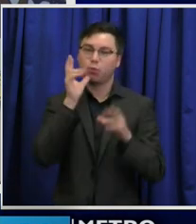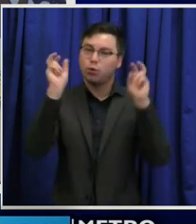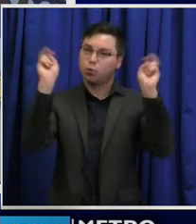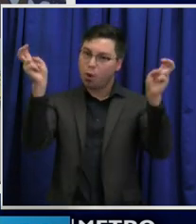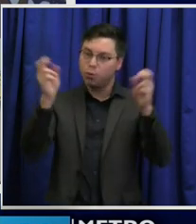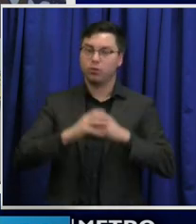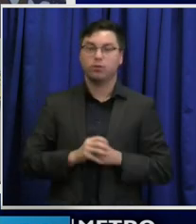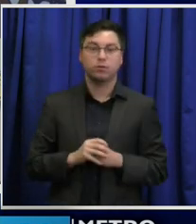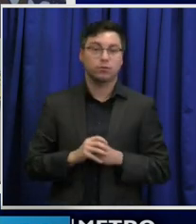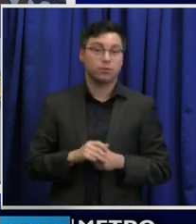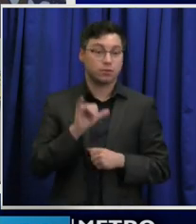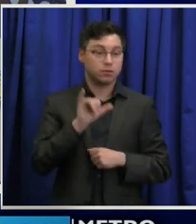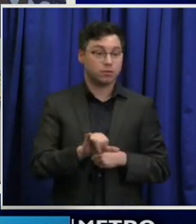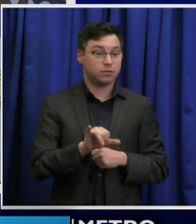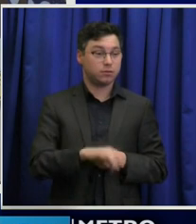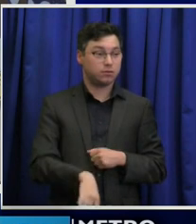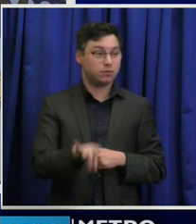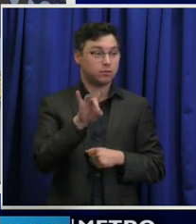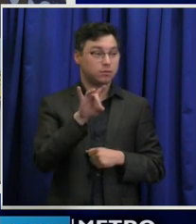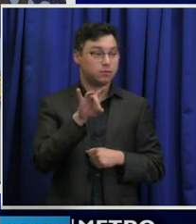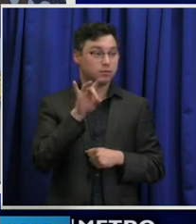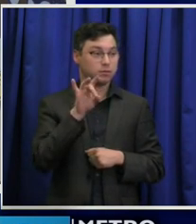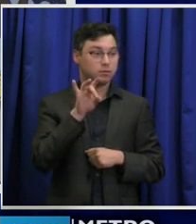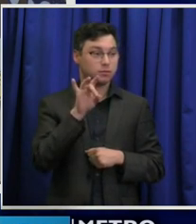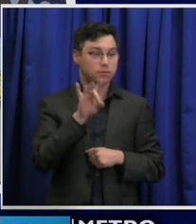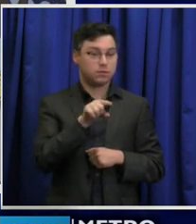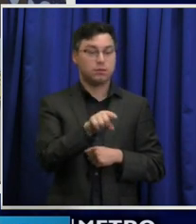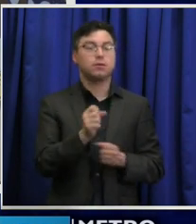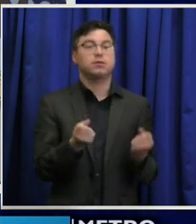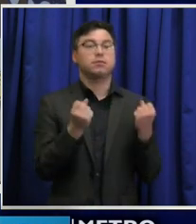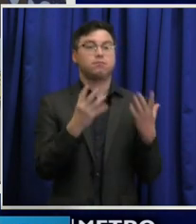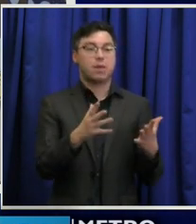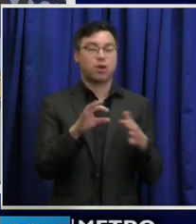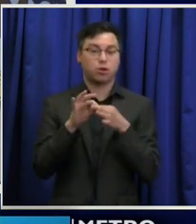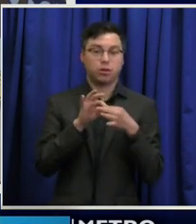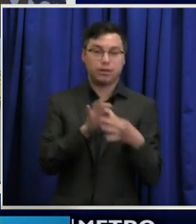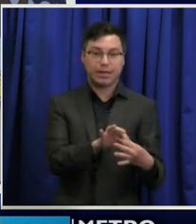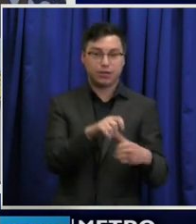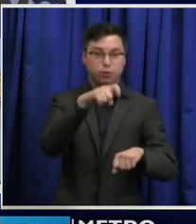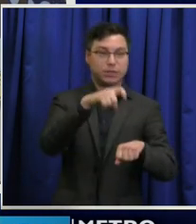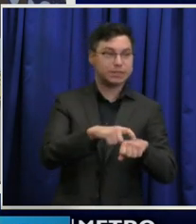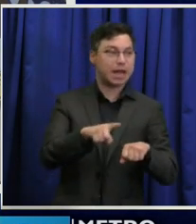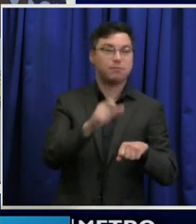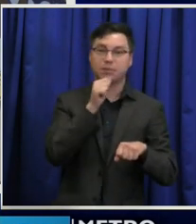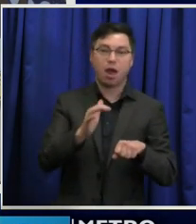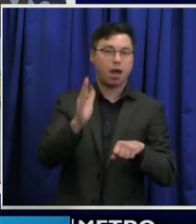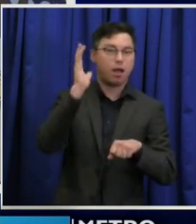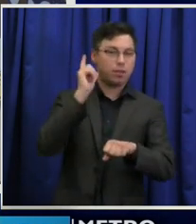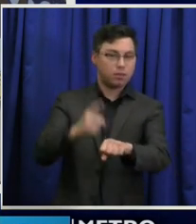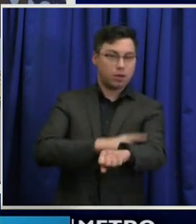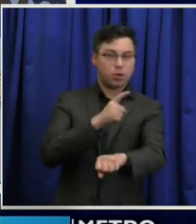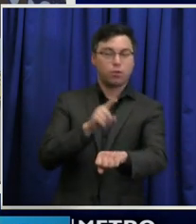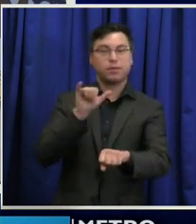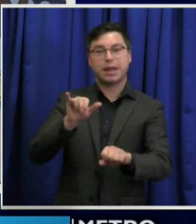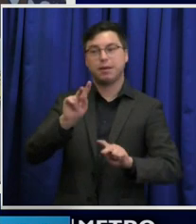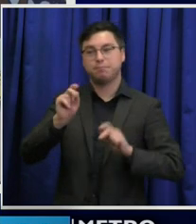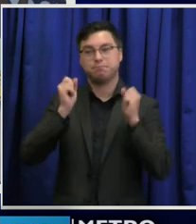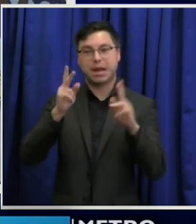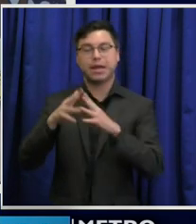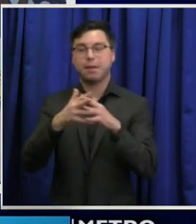the eight men are a living link to a time not so long ago that many Americans would prefer not to remember,